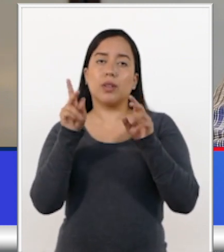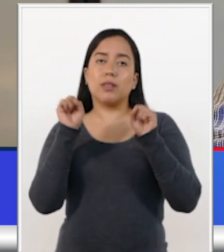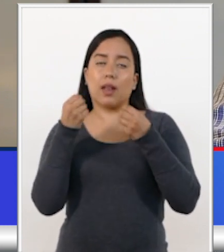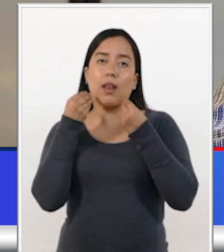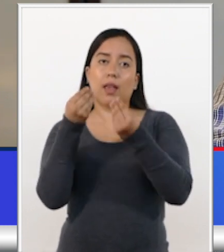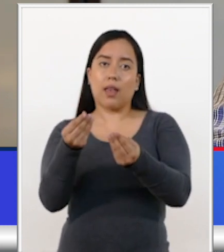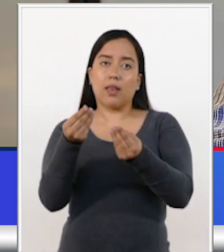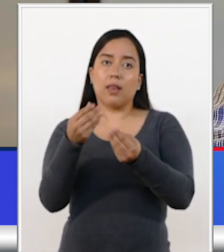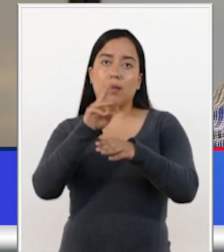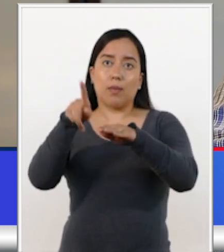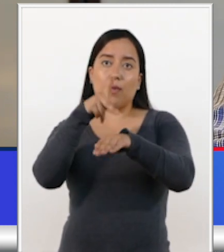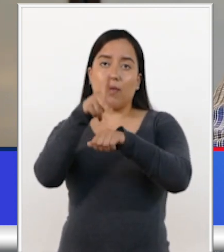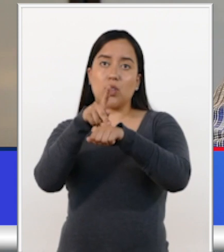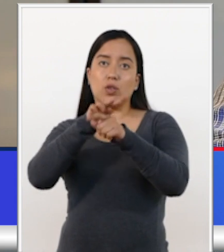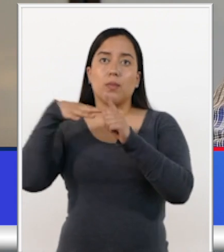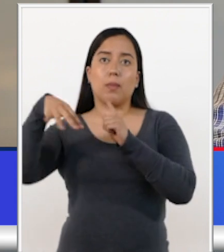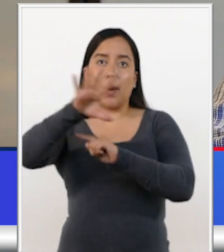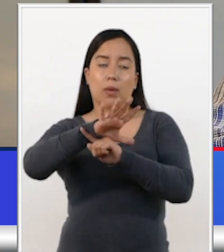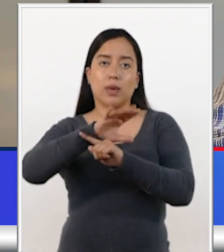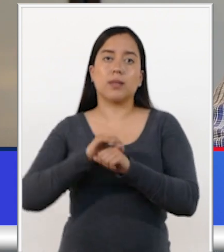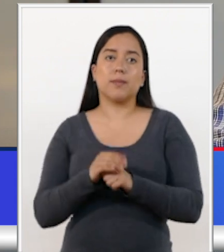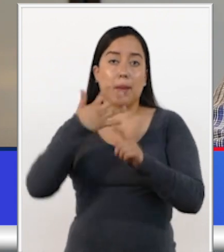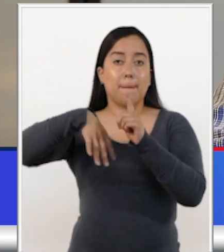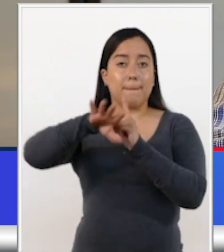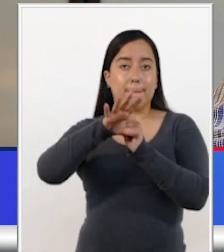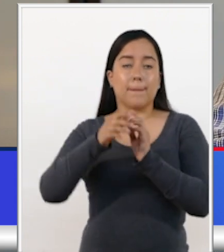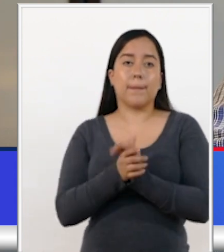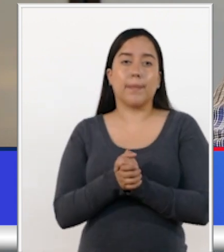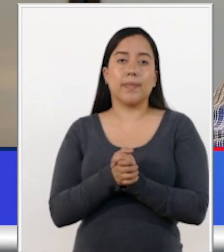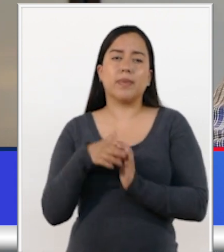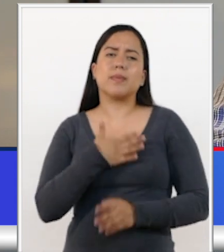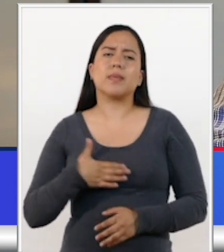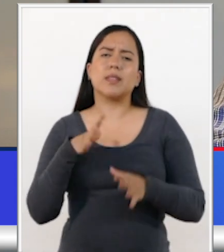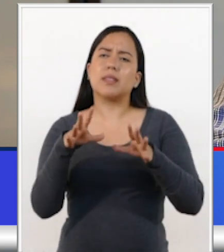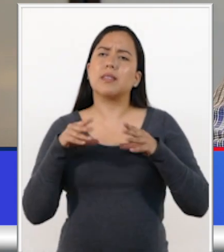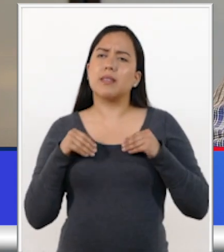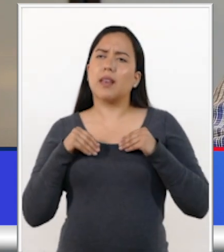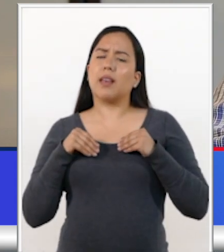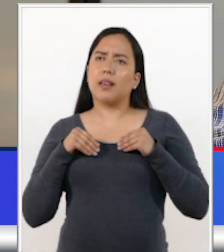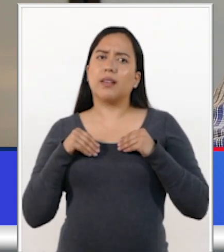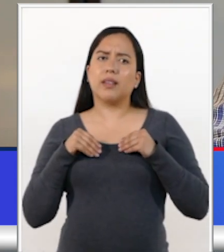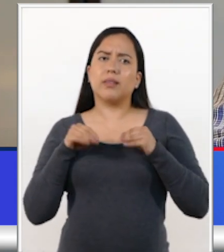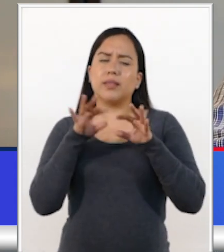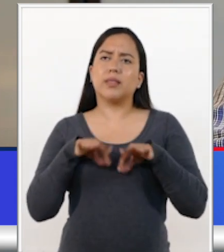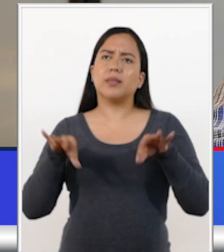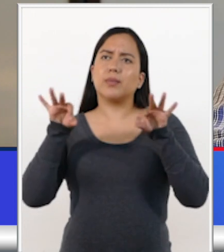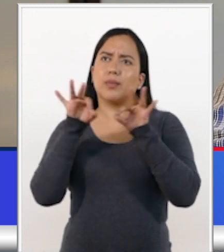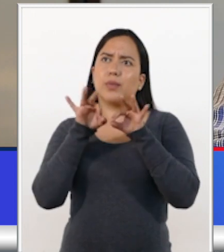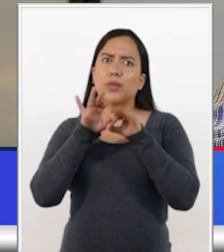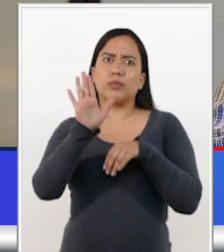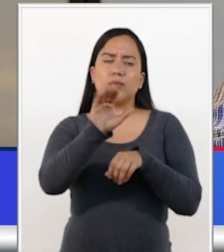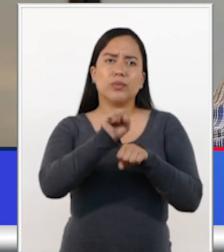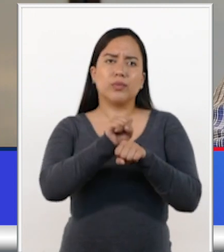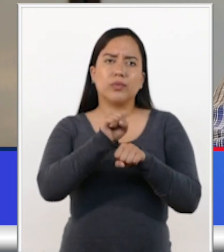and in our professional environments. Please accept our best wishes and appreciation for the important work you are